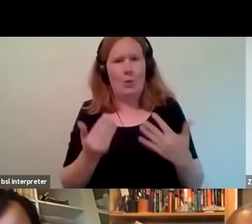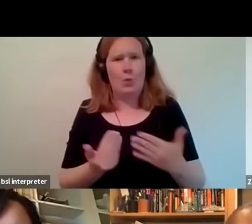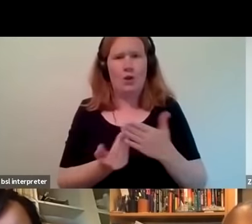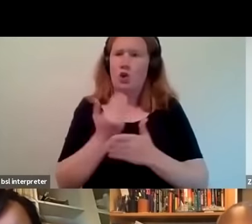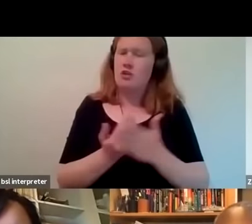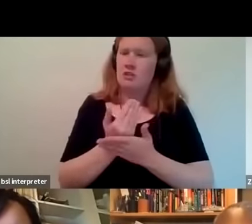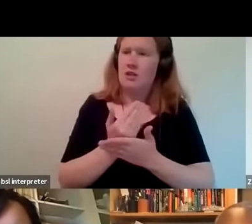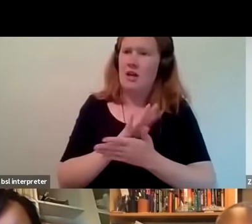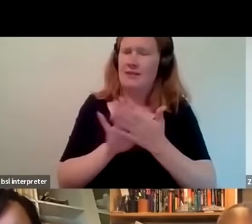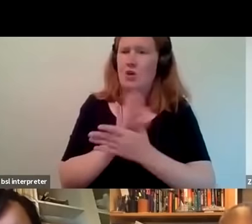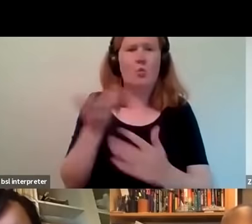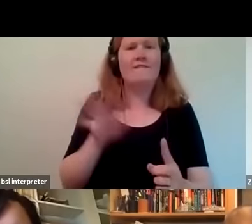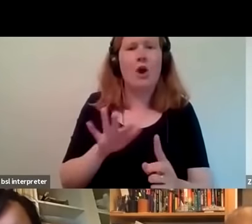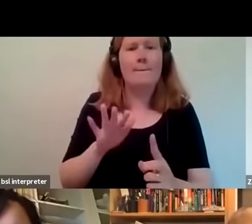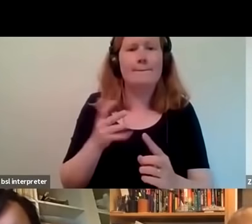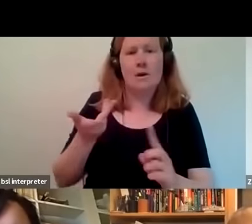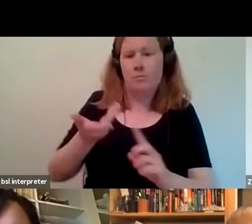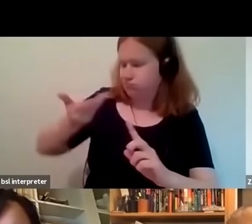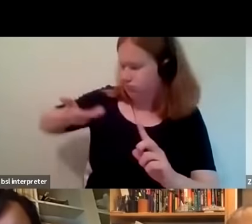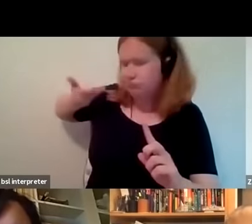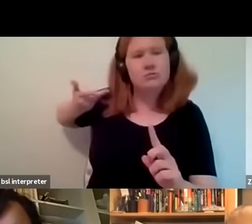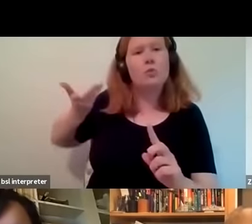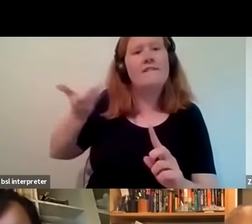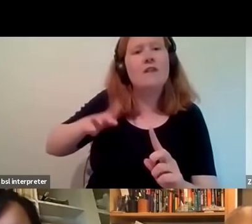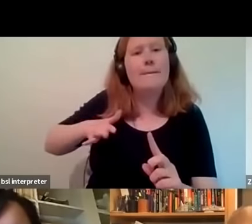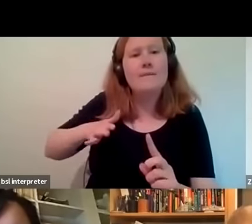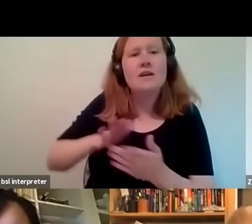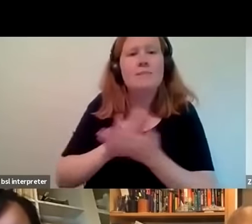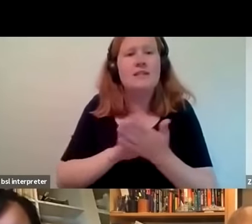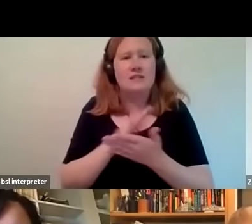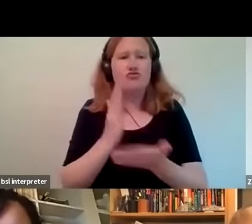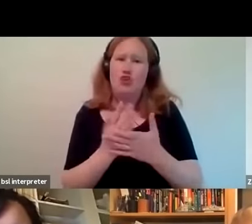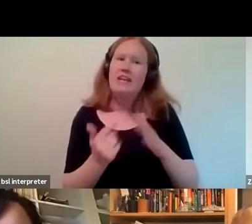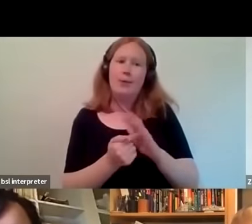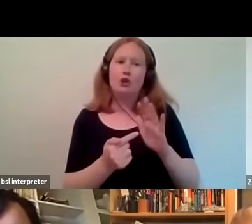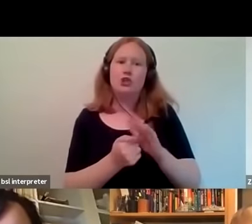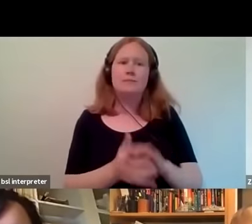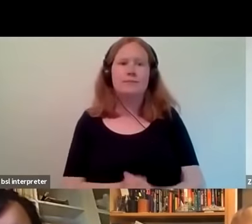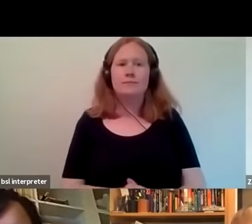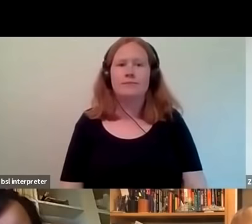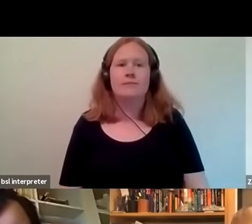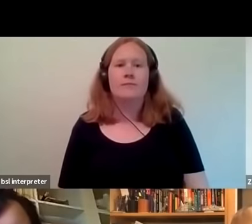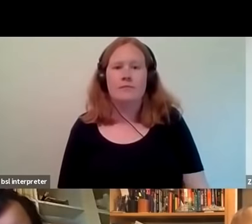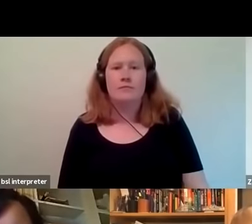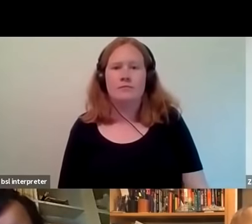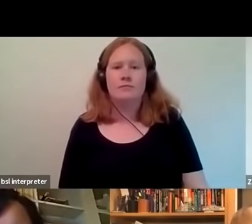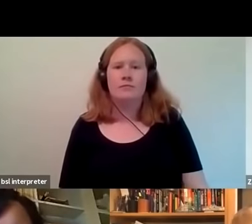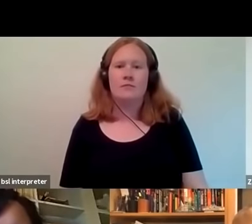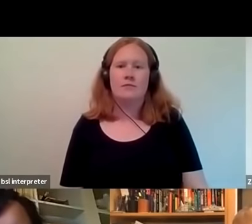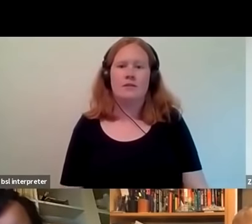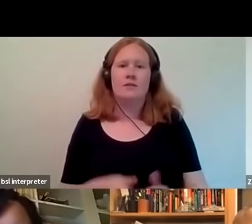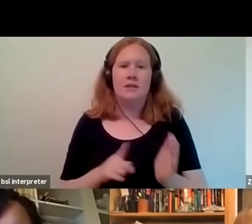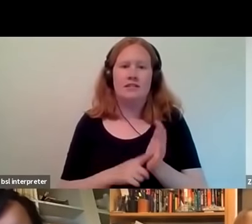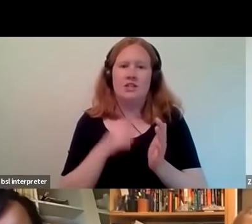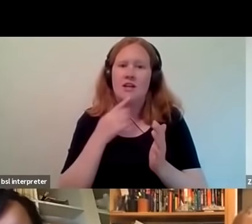to has been arrived at so it's it's i would say it's really important great thank you i'm going to play a